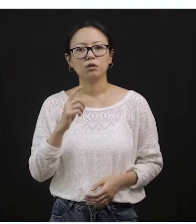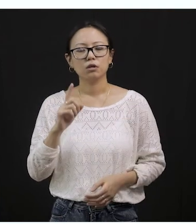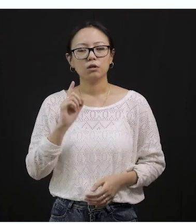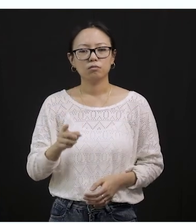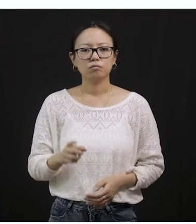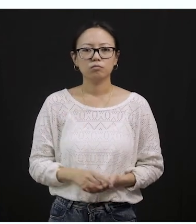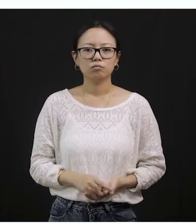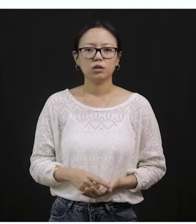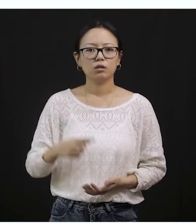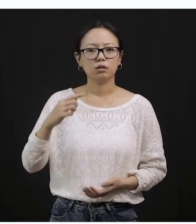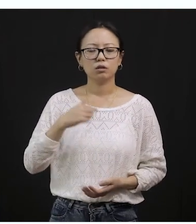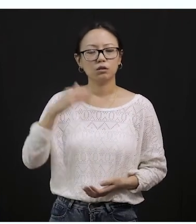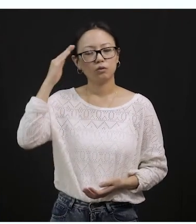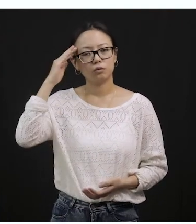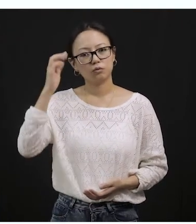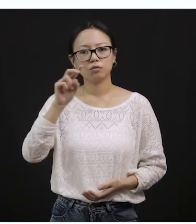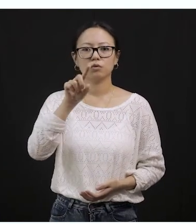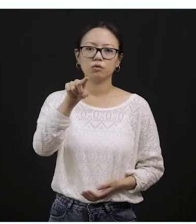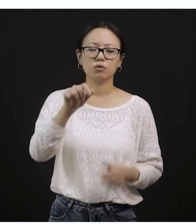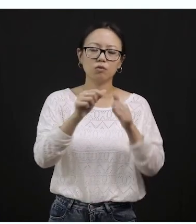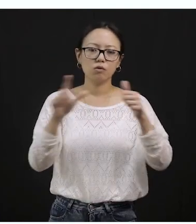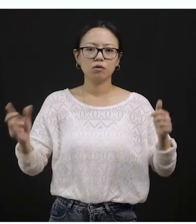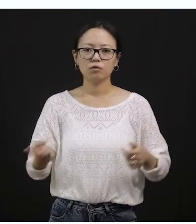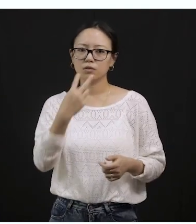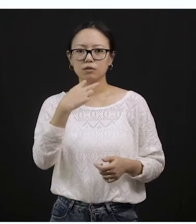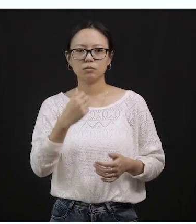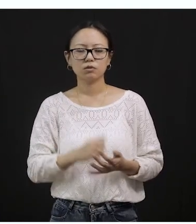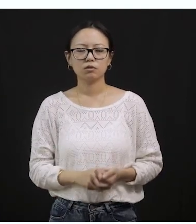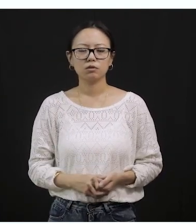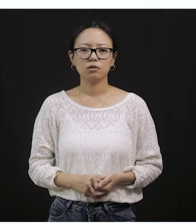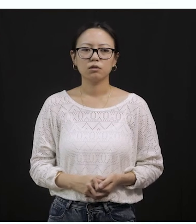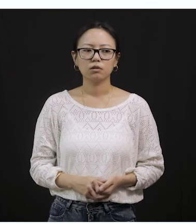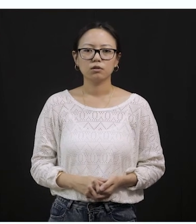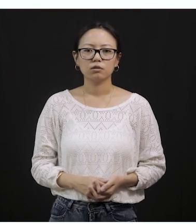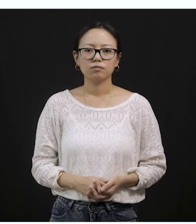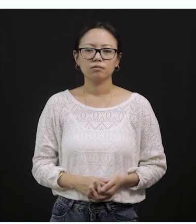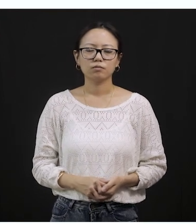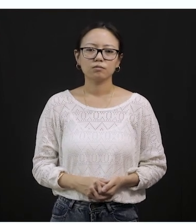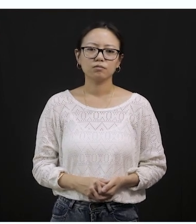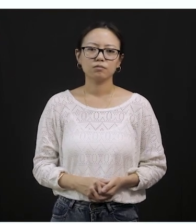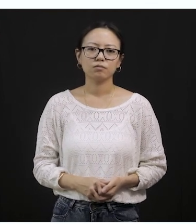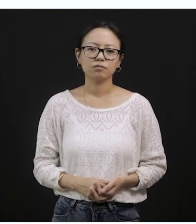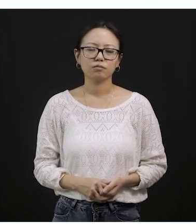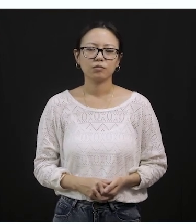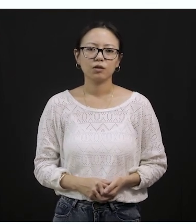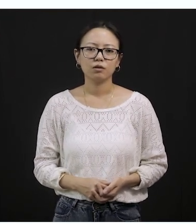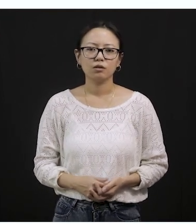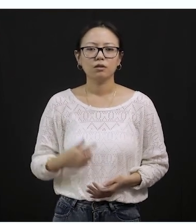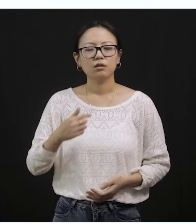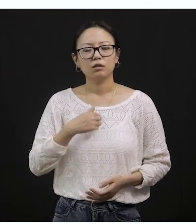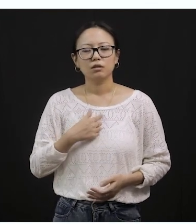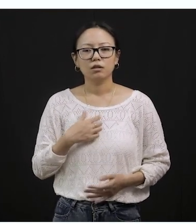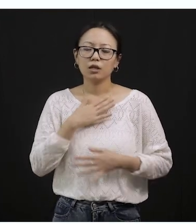Okay? So for Great One, this has come to the end. It was such a overwhelming session to be with you all.